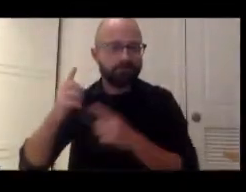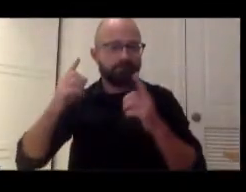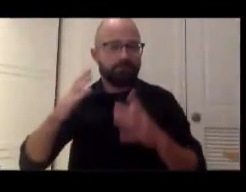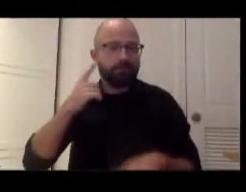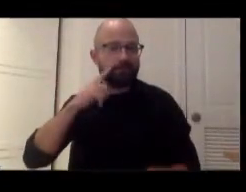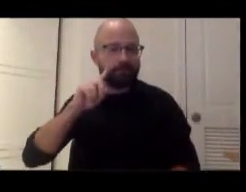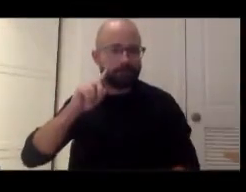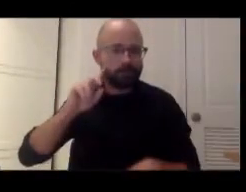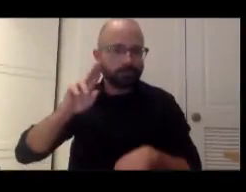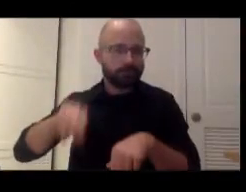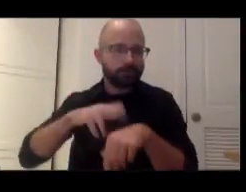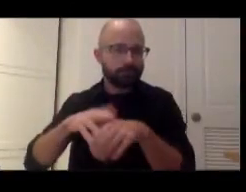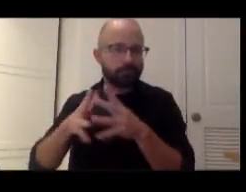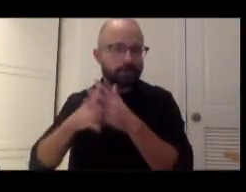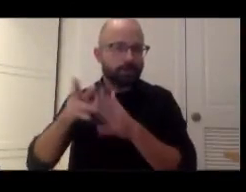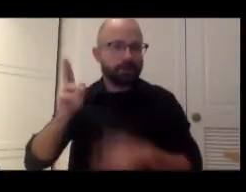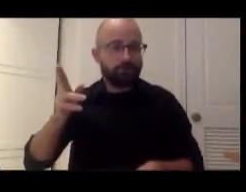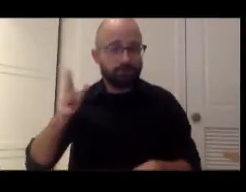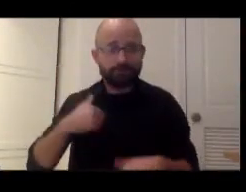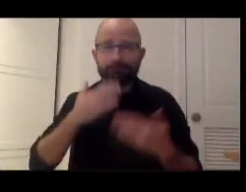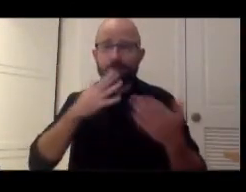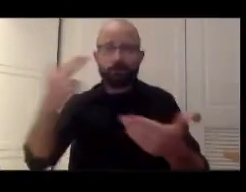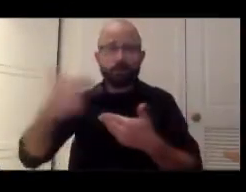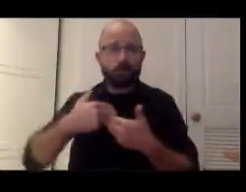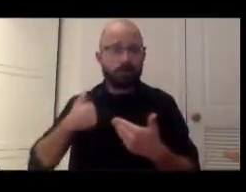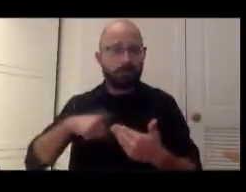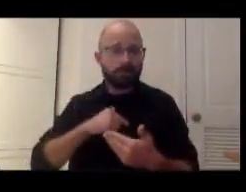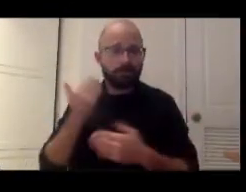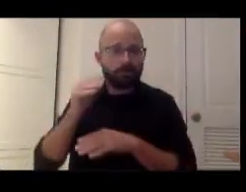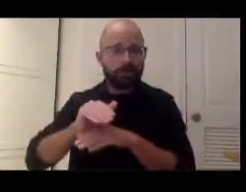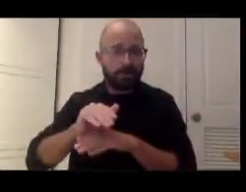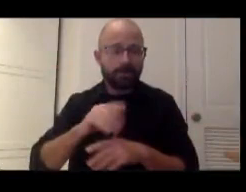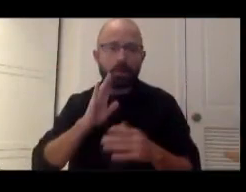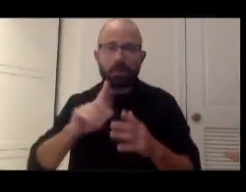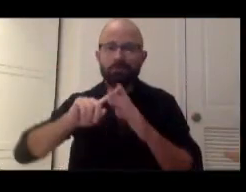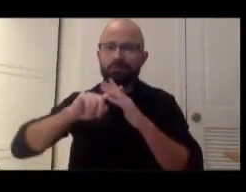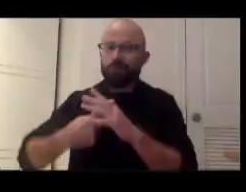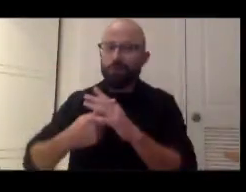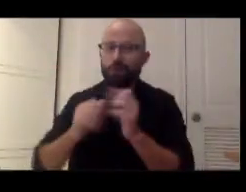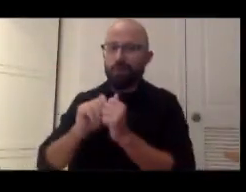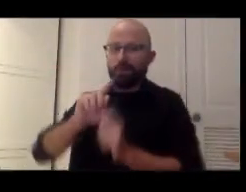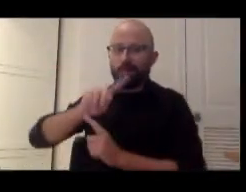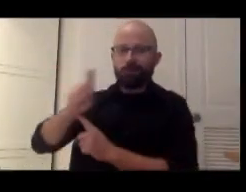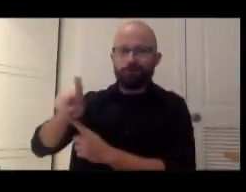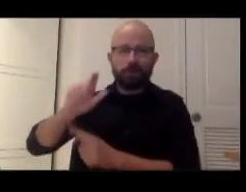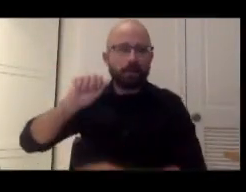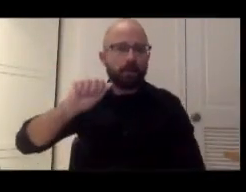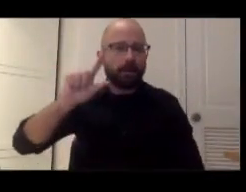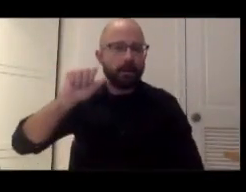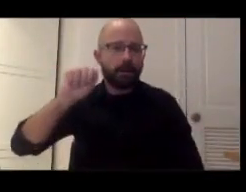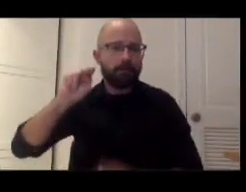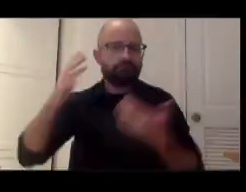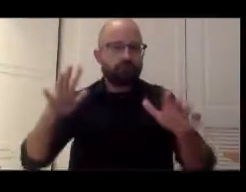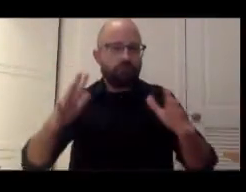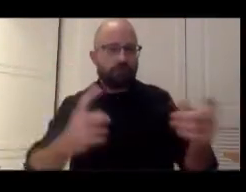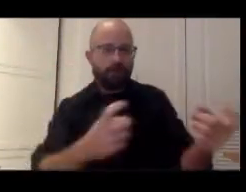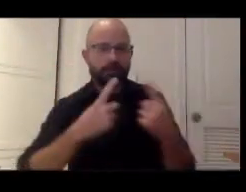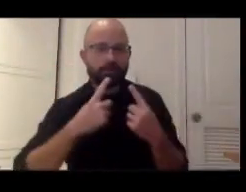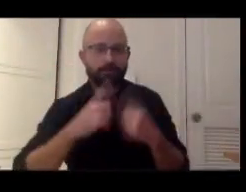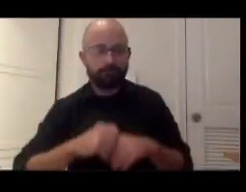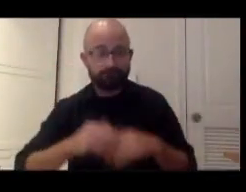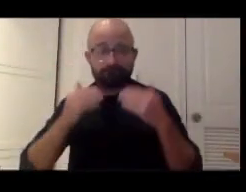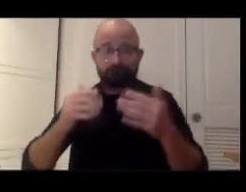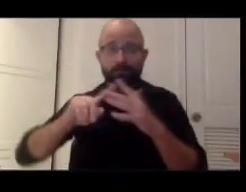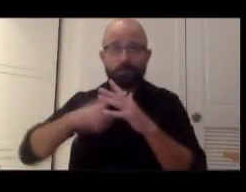tonight. So why don't we just jump right into the question that Alan has posed to us. And I'll start with you,